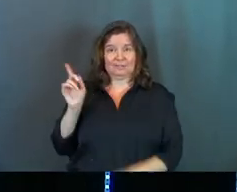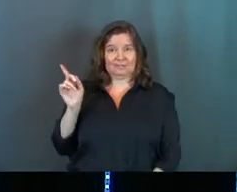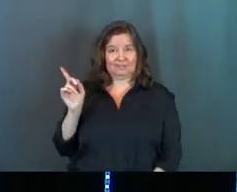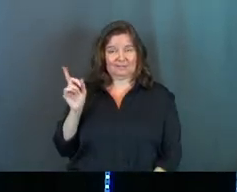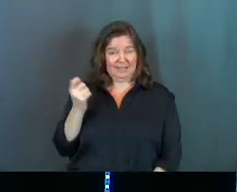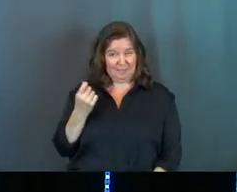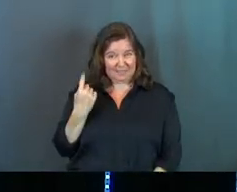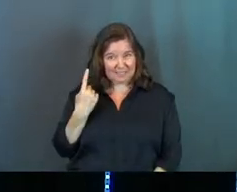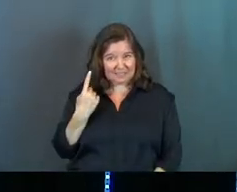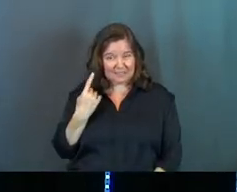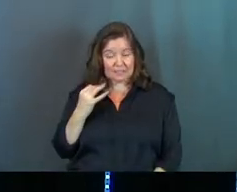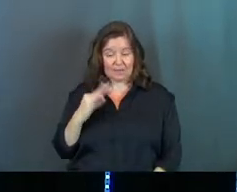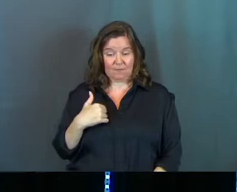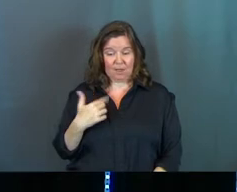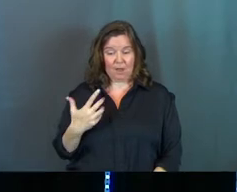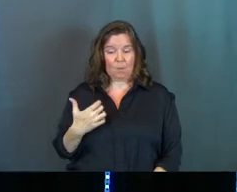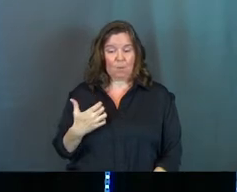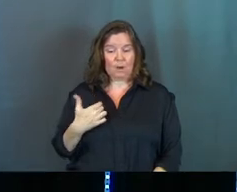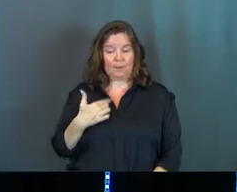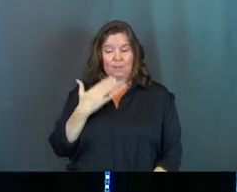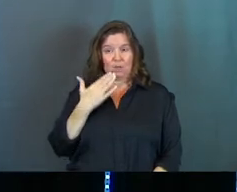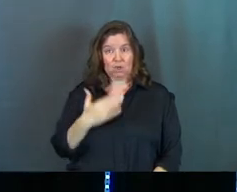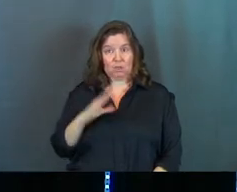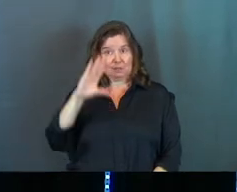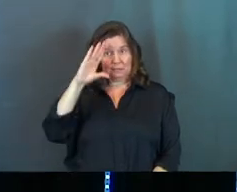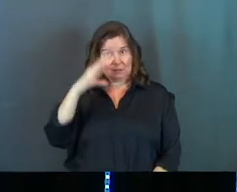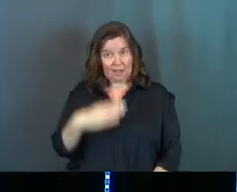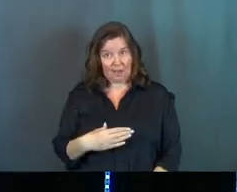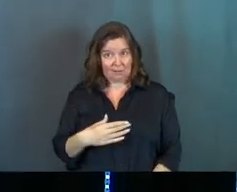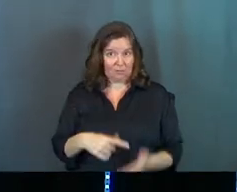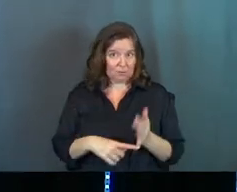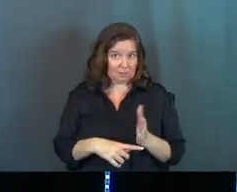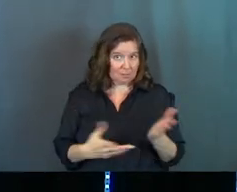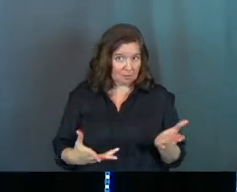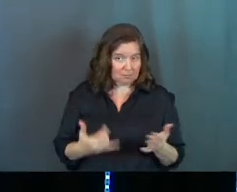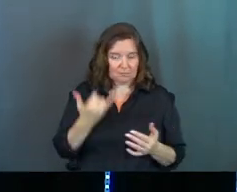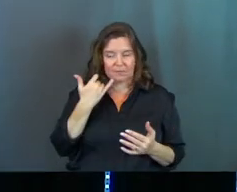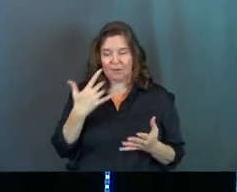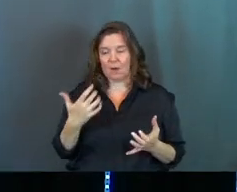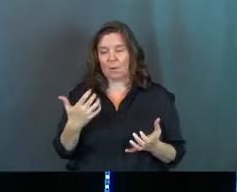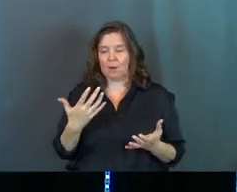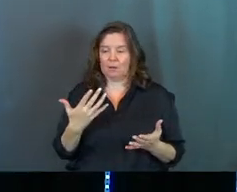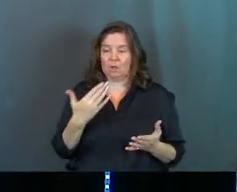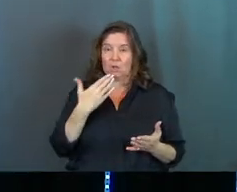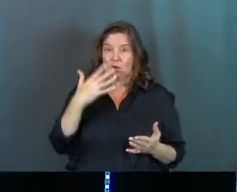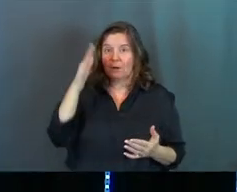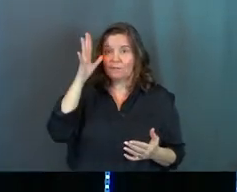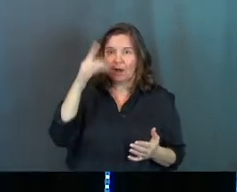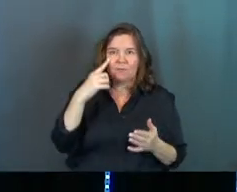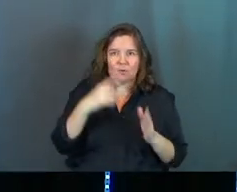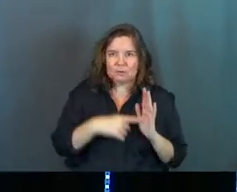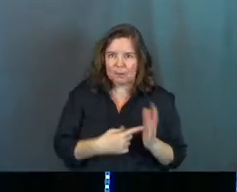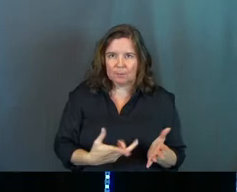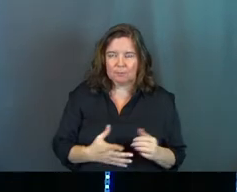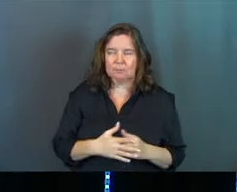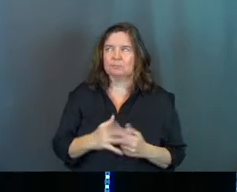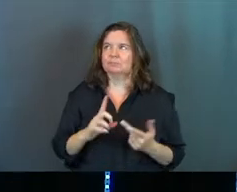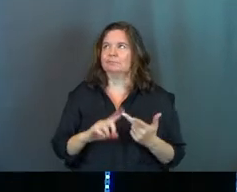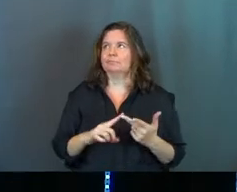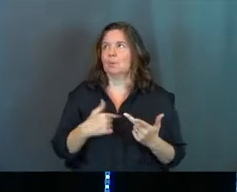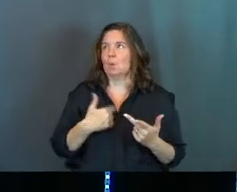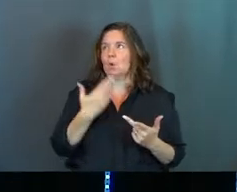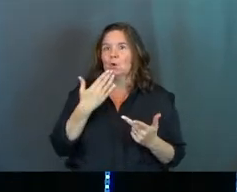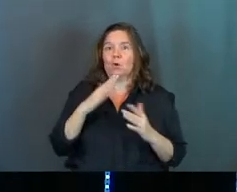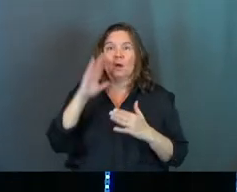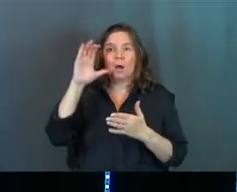Does that make sense? If I want to be a good son, if I want to be a good father, if I want to be a